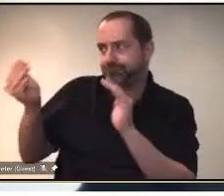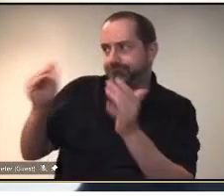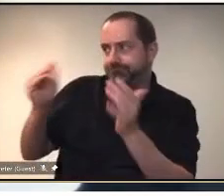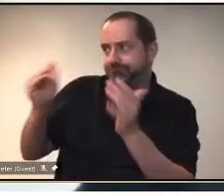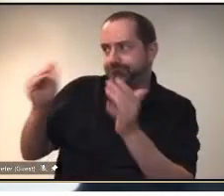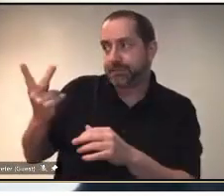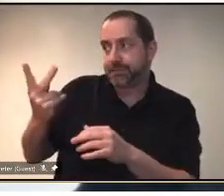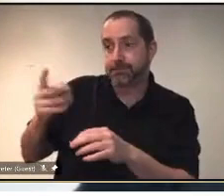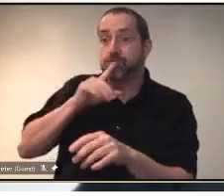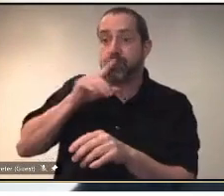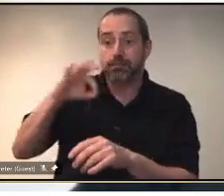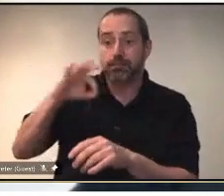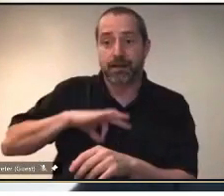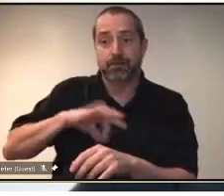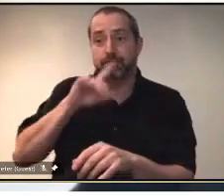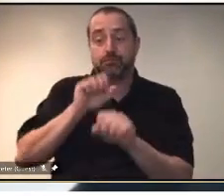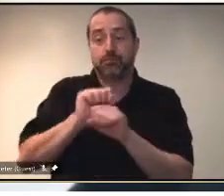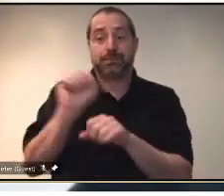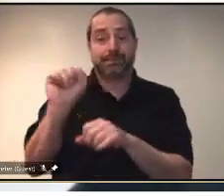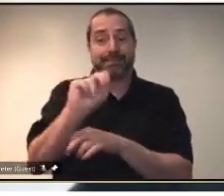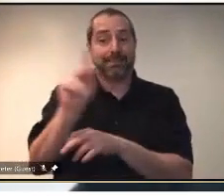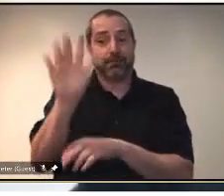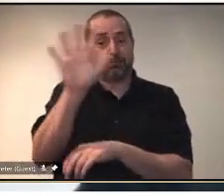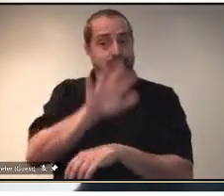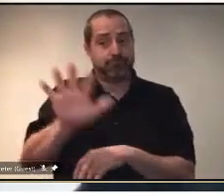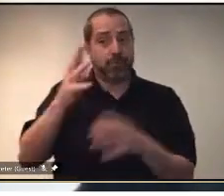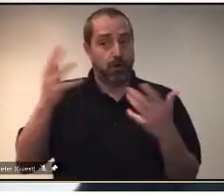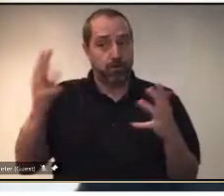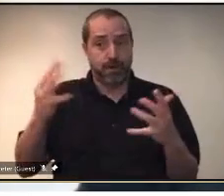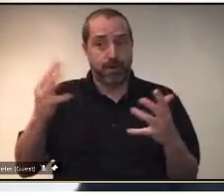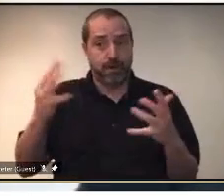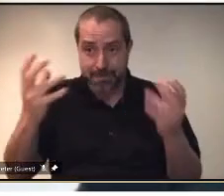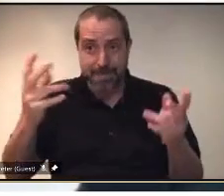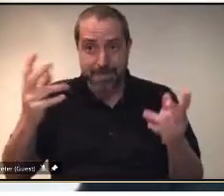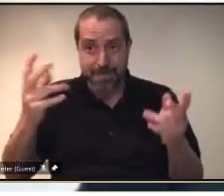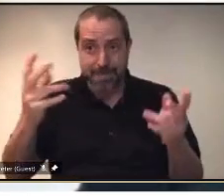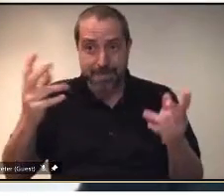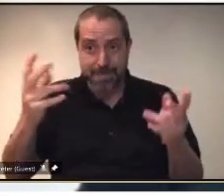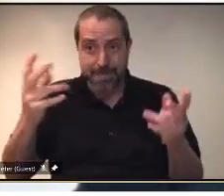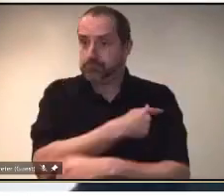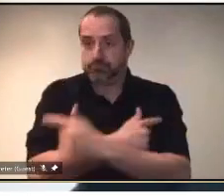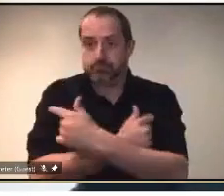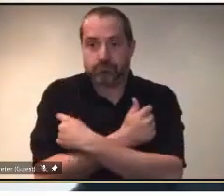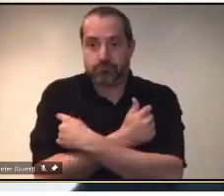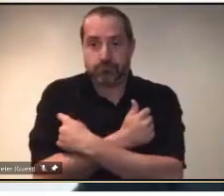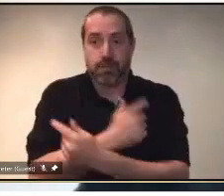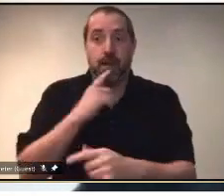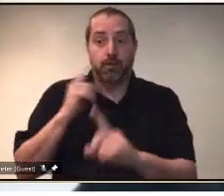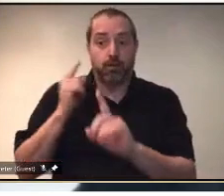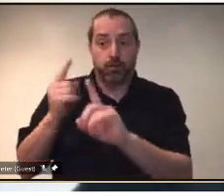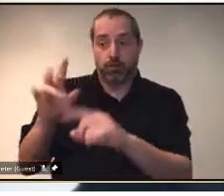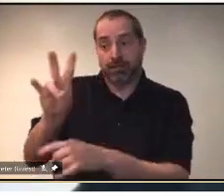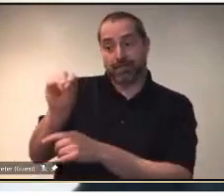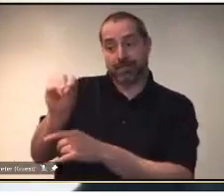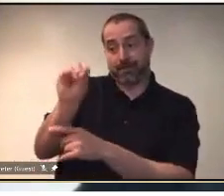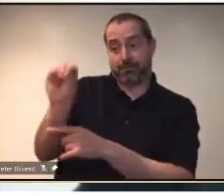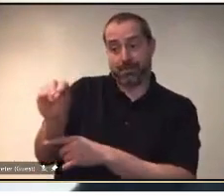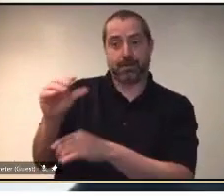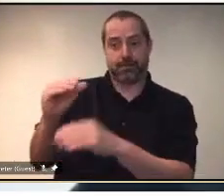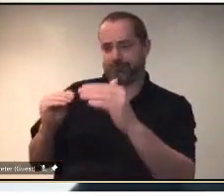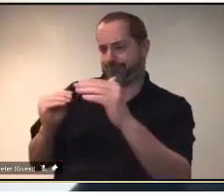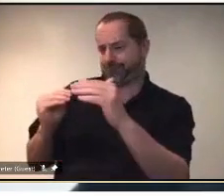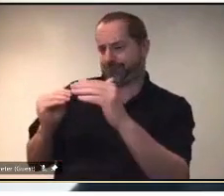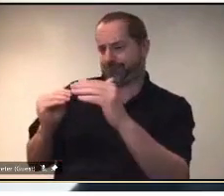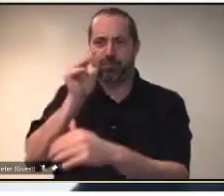uptake here in Saskatchewan where we've set the targets at 70 percent. We're going to achieve those targets.